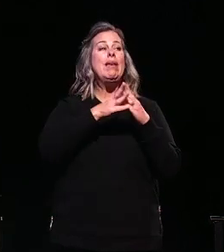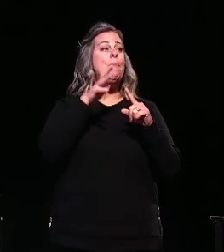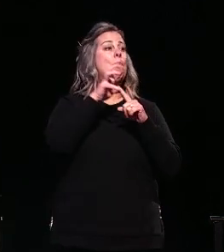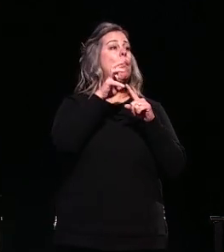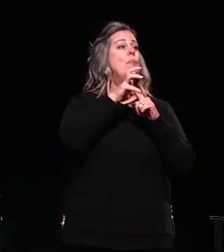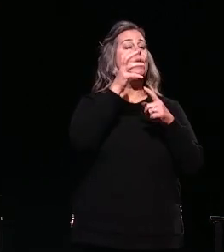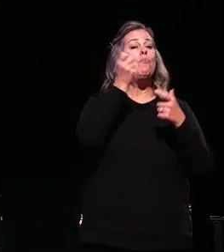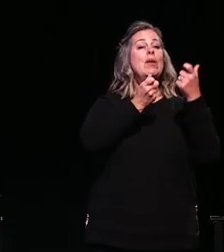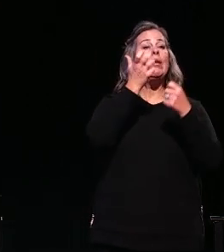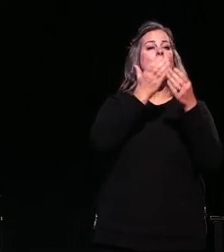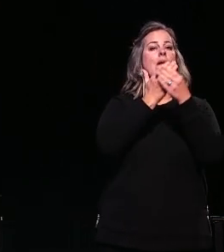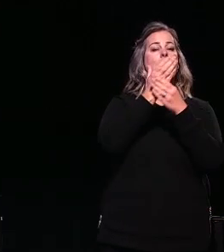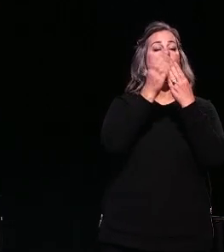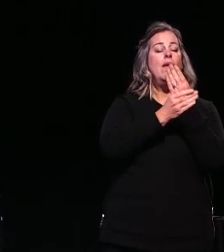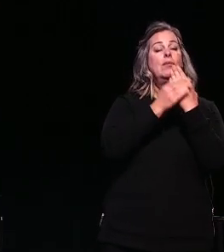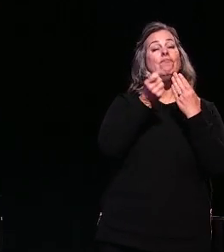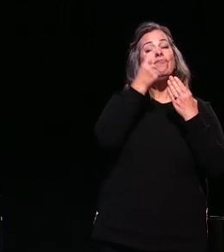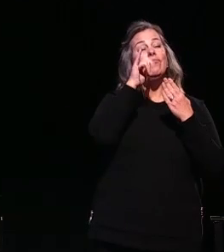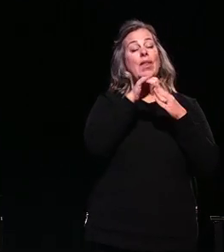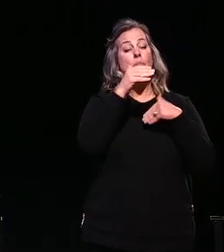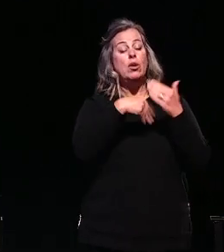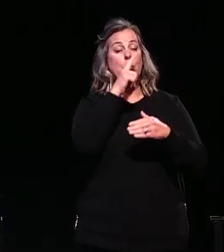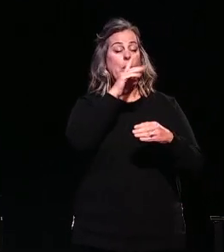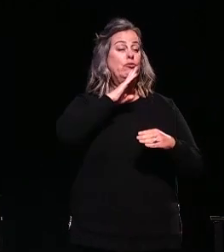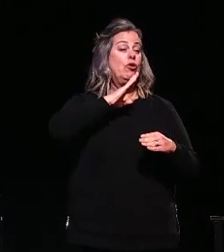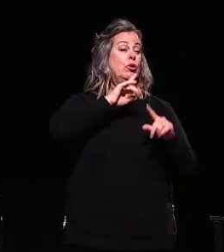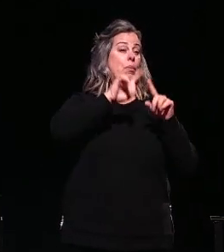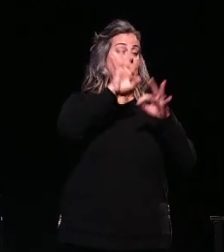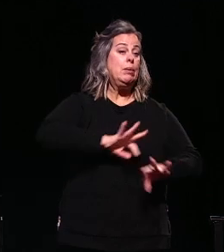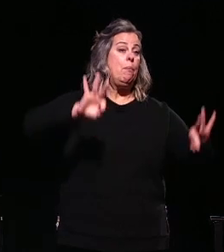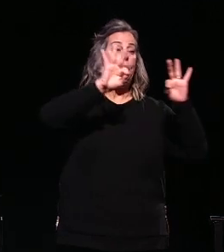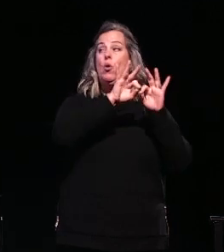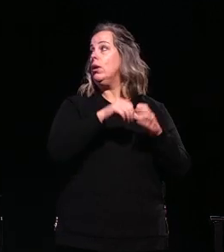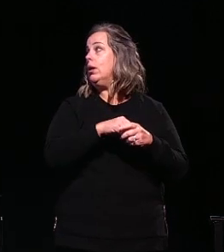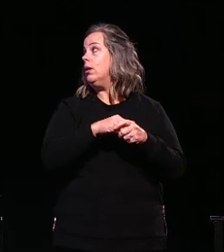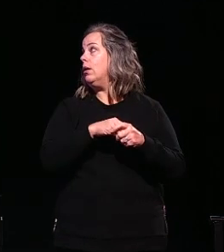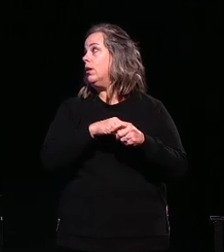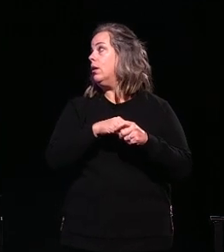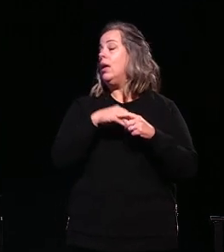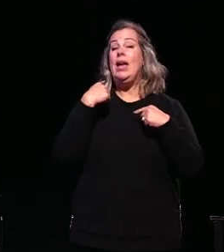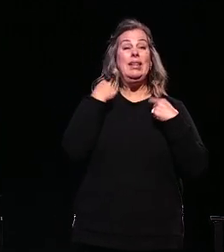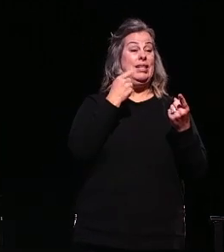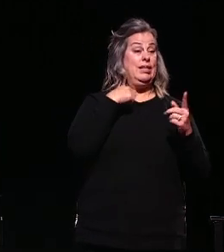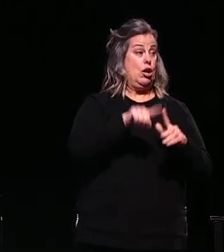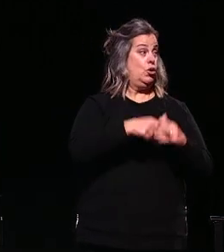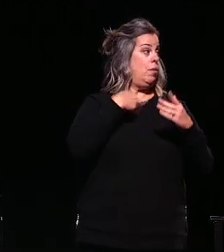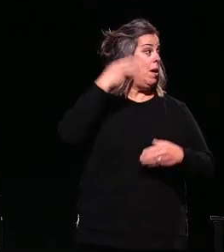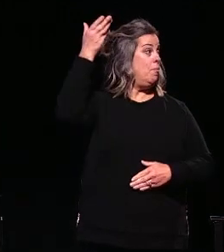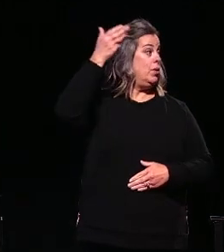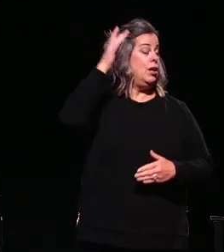This prepping process is frustrating but essential and since this presentation began 25,000 cows all across the